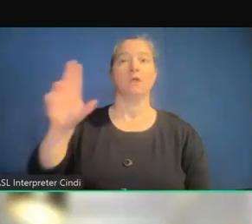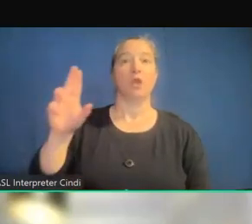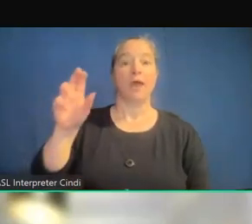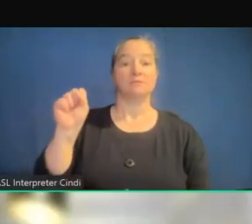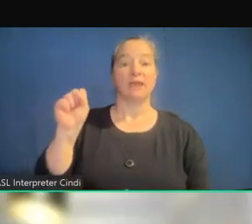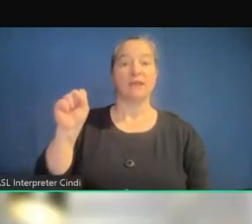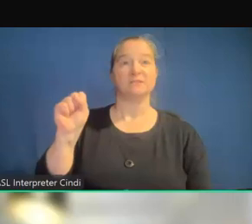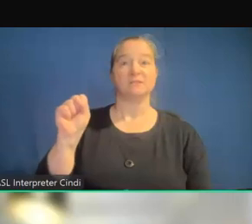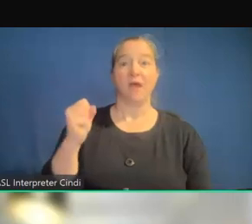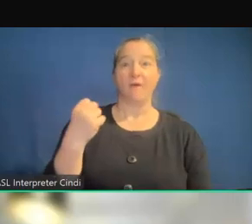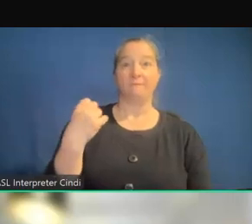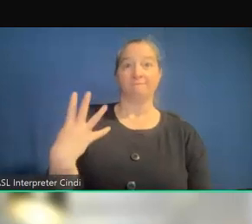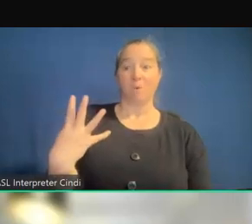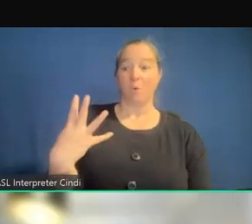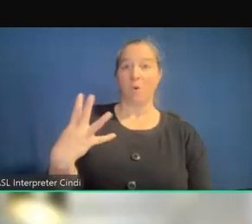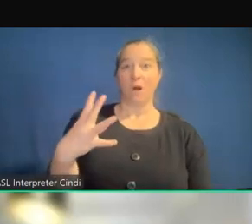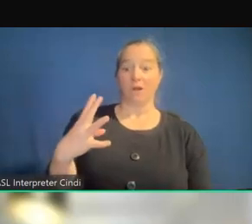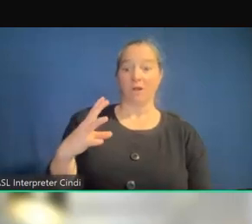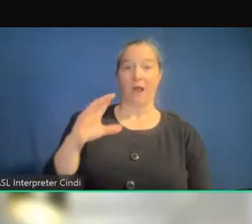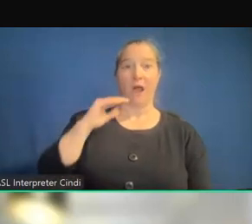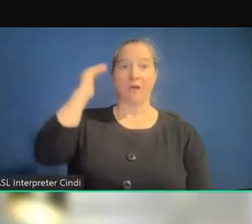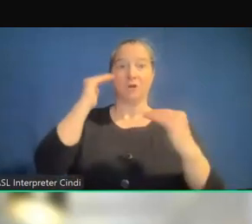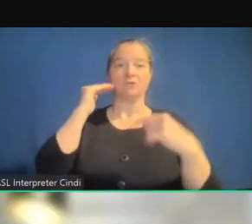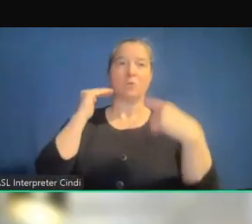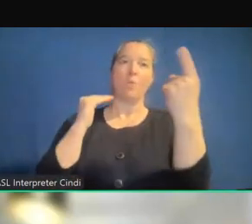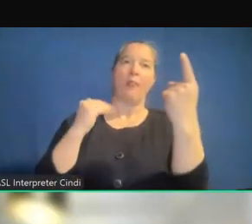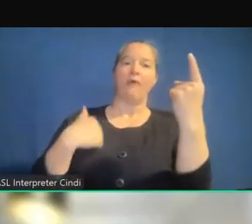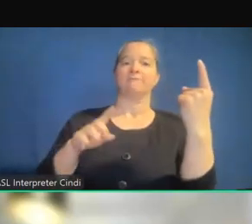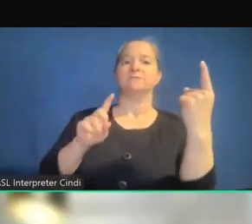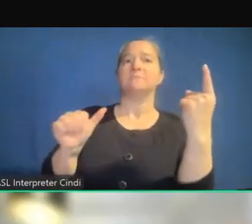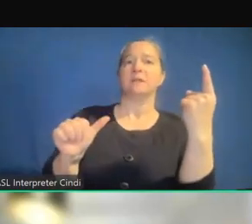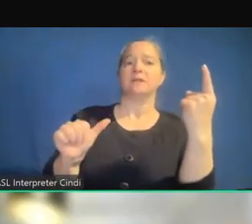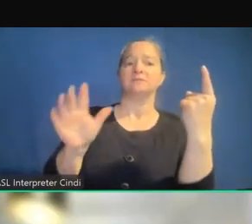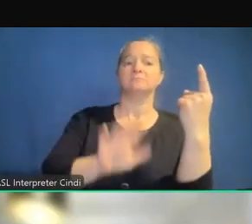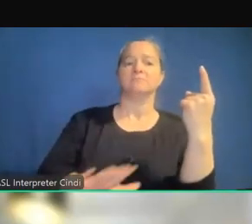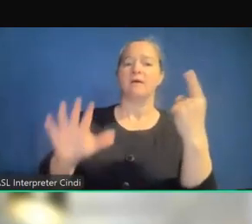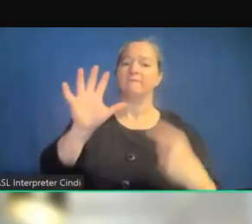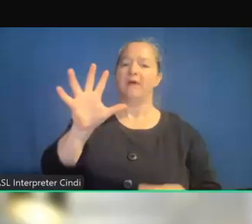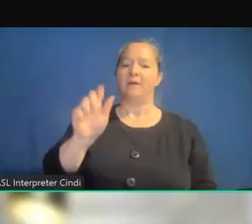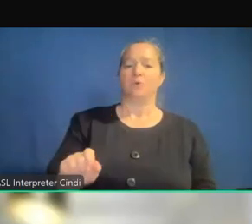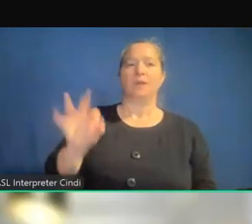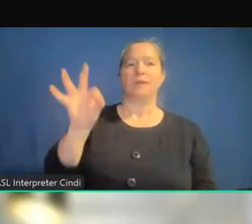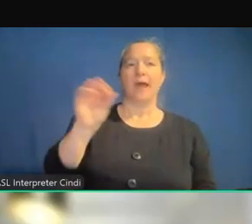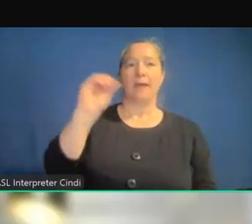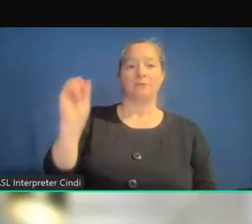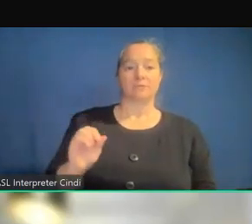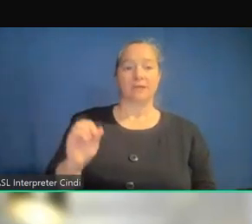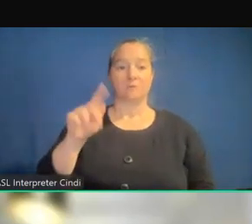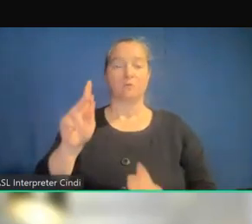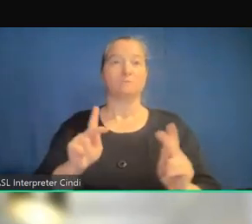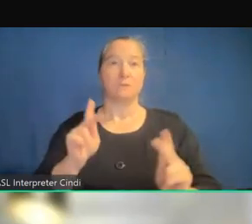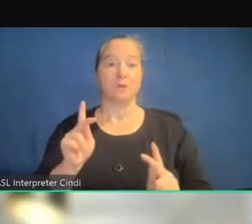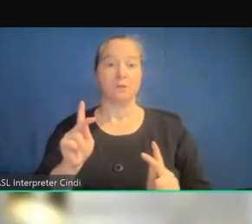And within that population, about 5.9% of those individuals